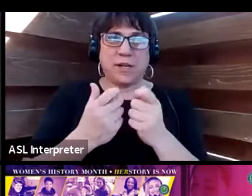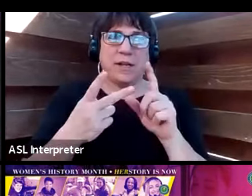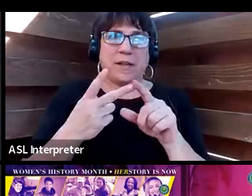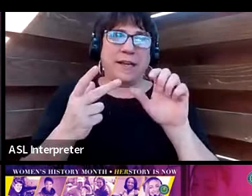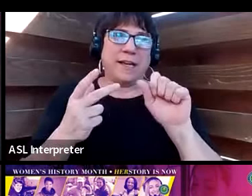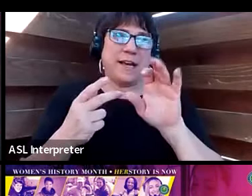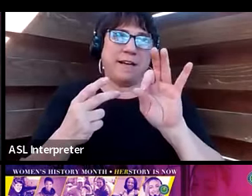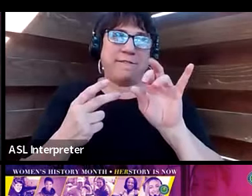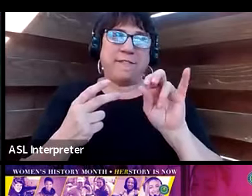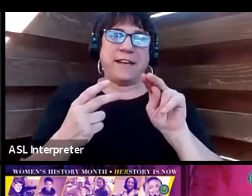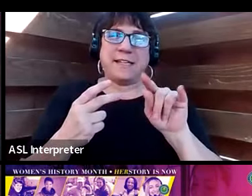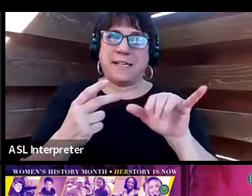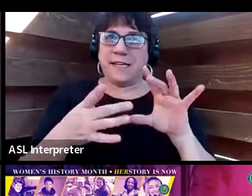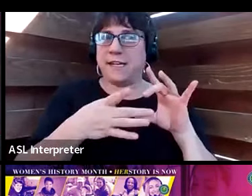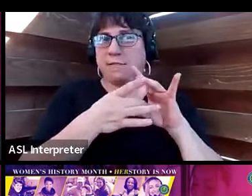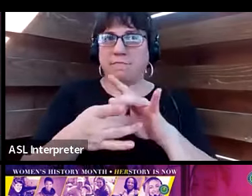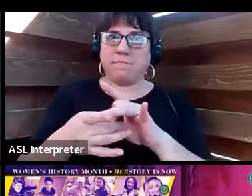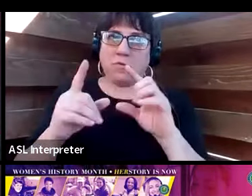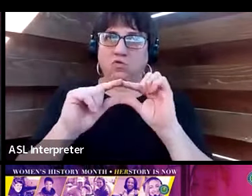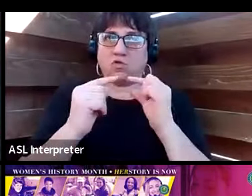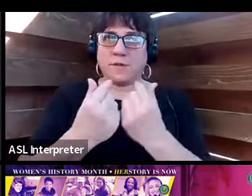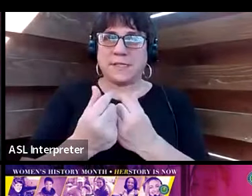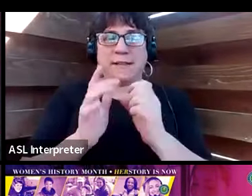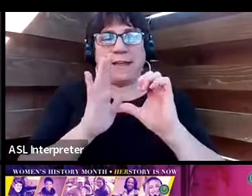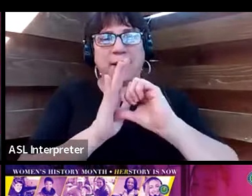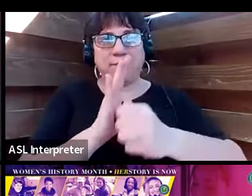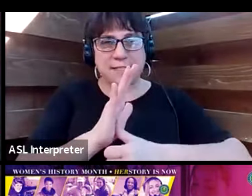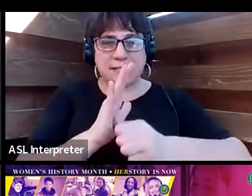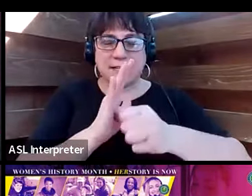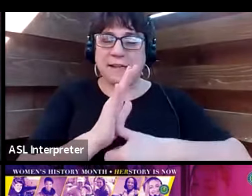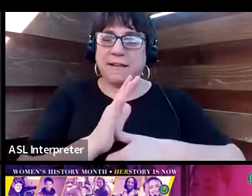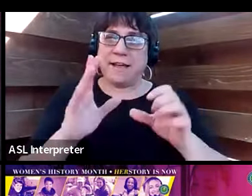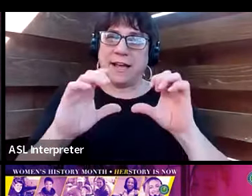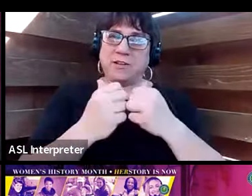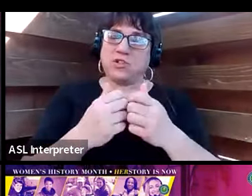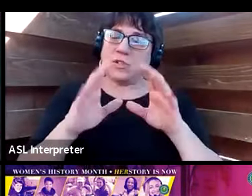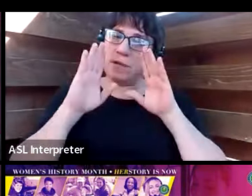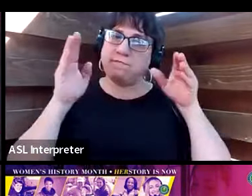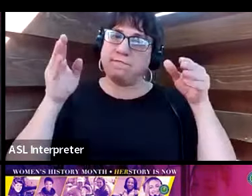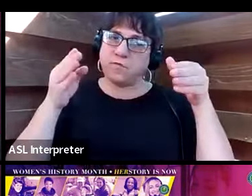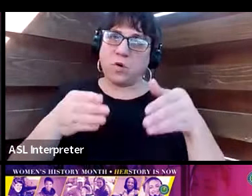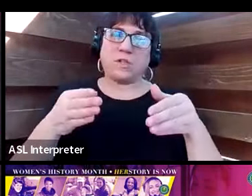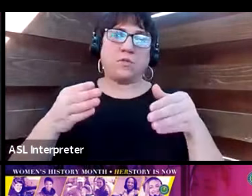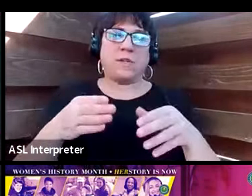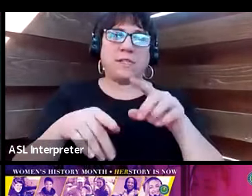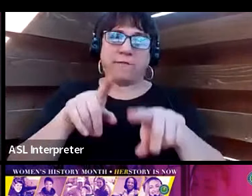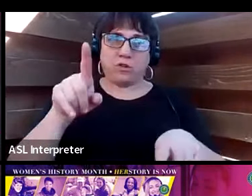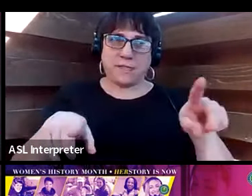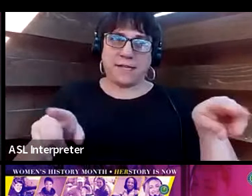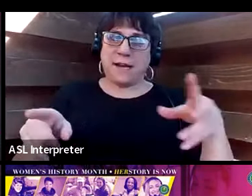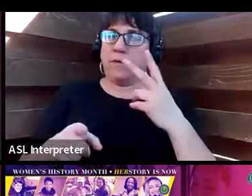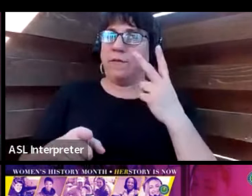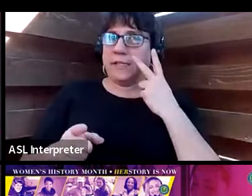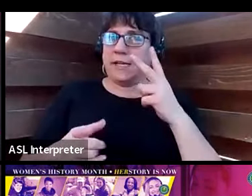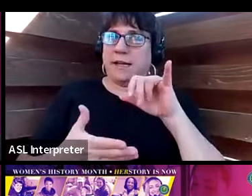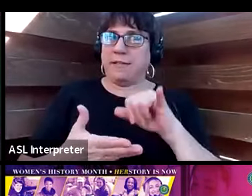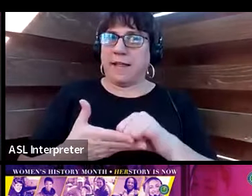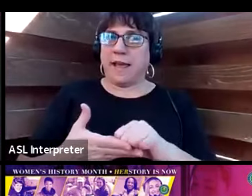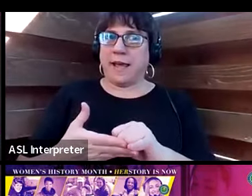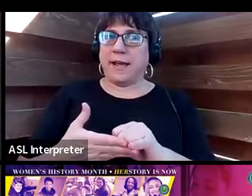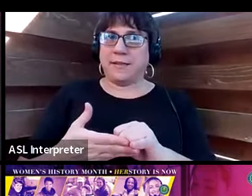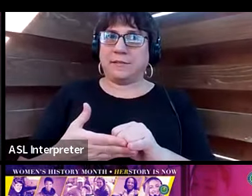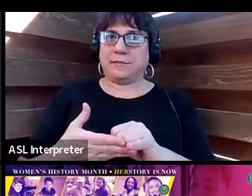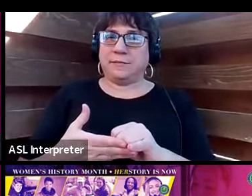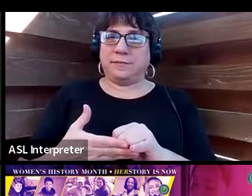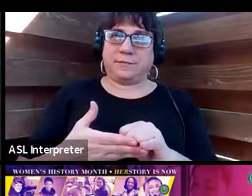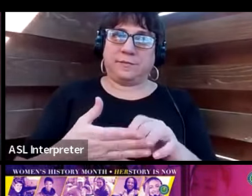groups, and the emphasis the agency has placed on diversity. And we've seen that through just